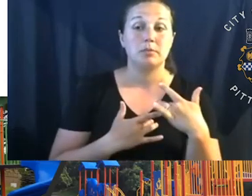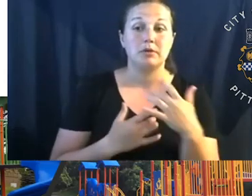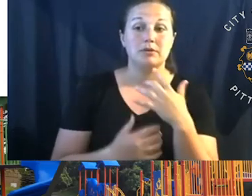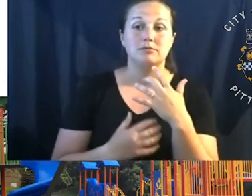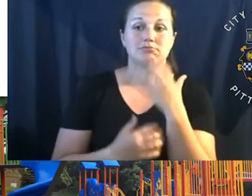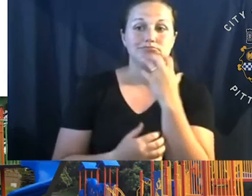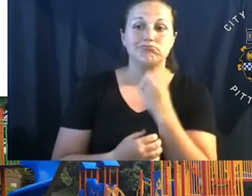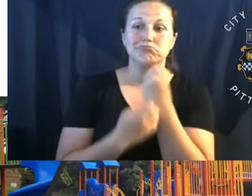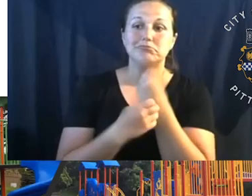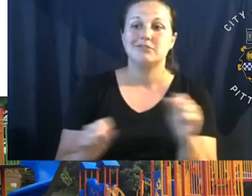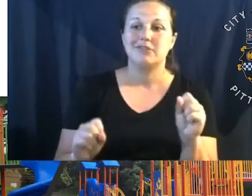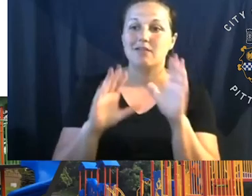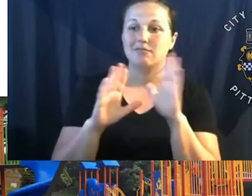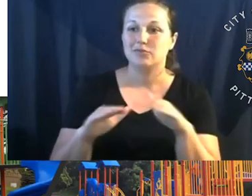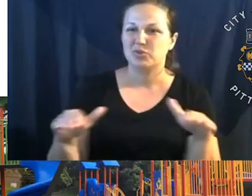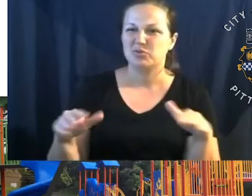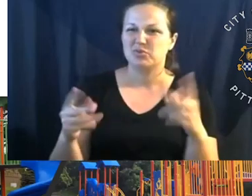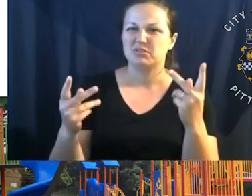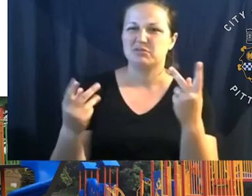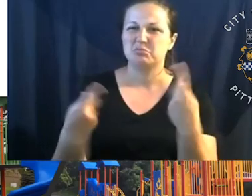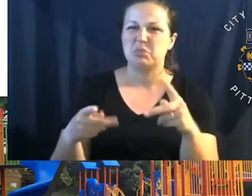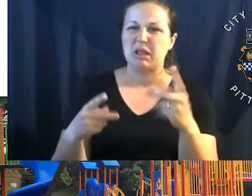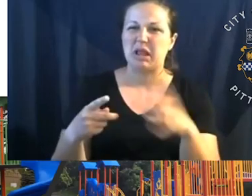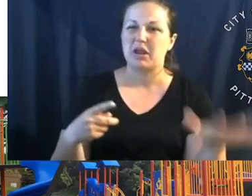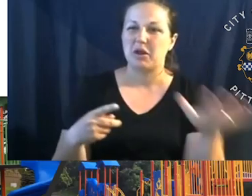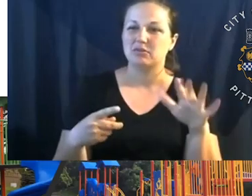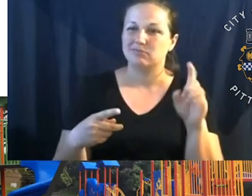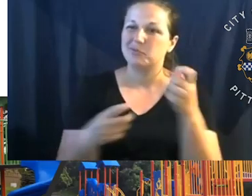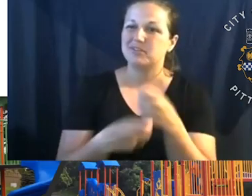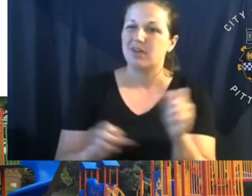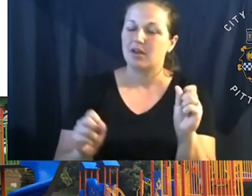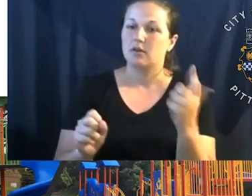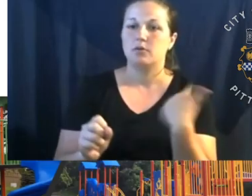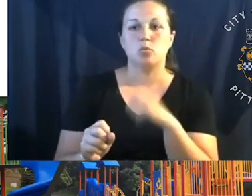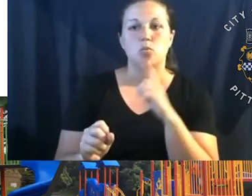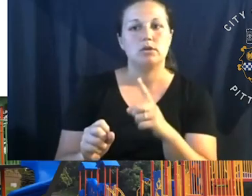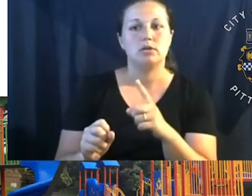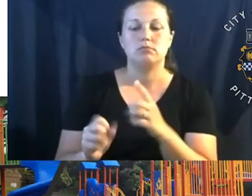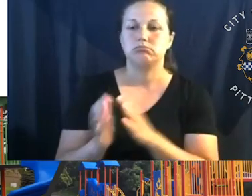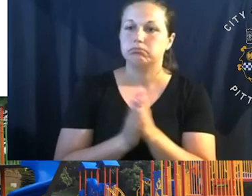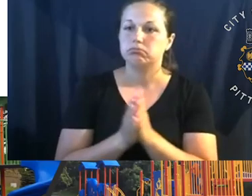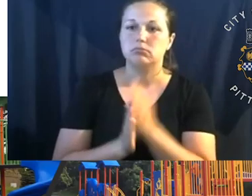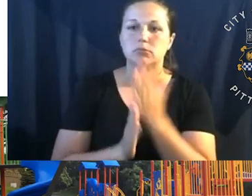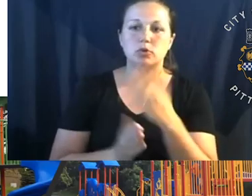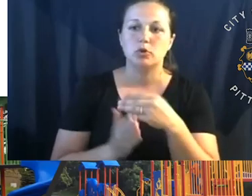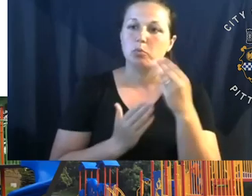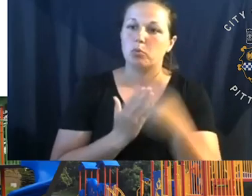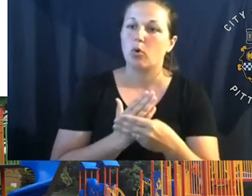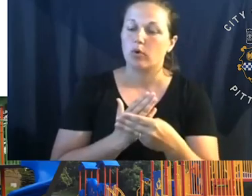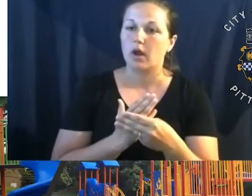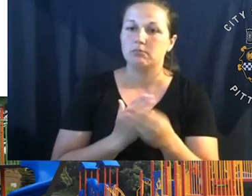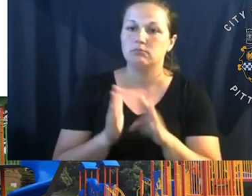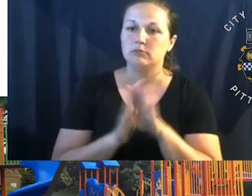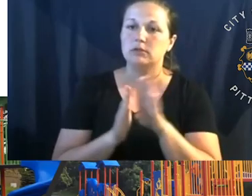play areas. We have a pretty robust program, we think, with the capital budget office to, to kind of replace those and address those as needed.